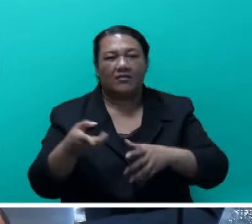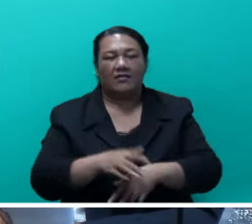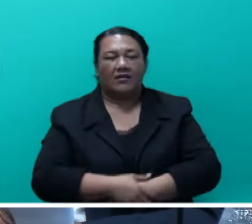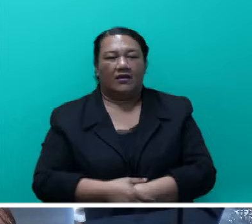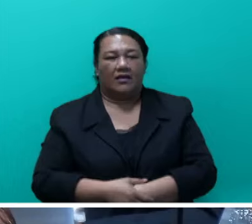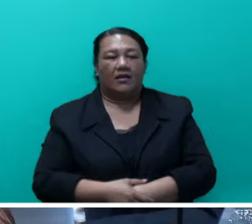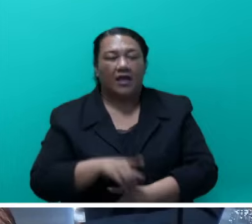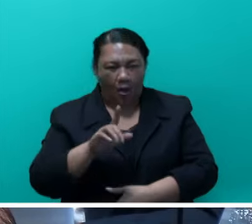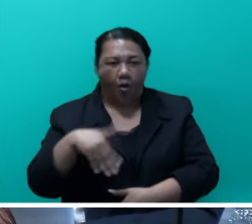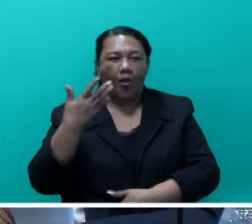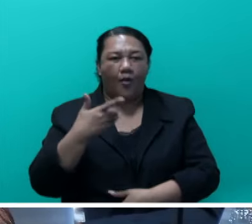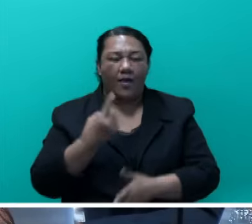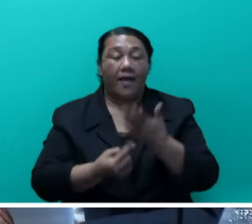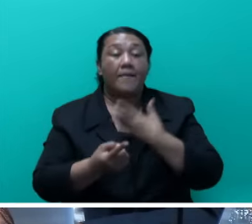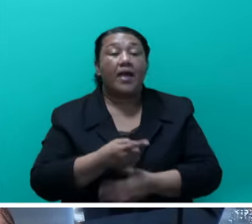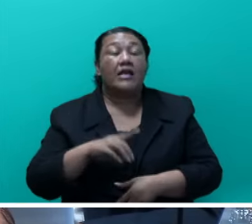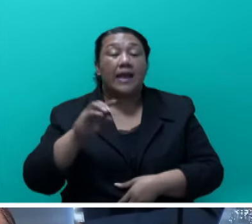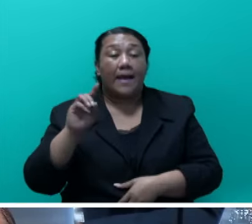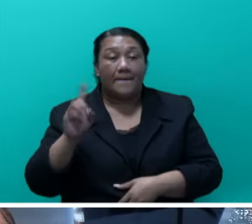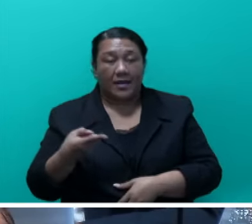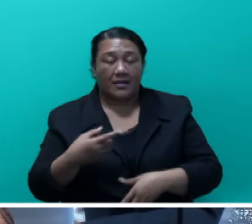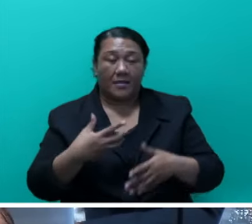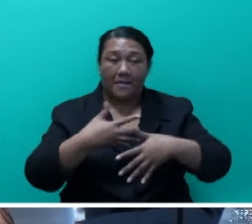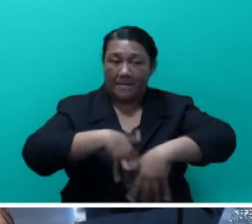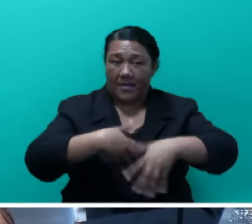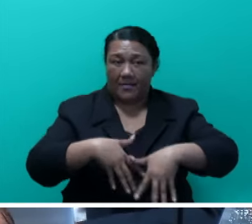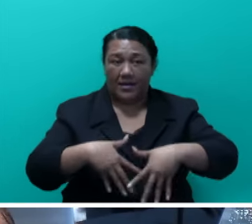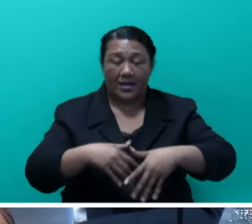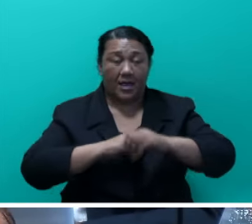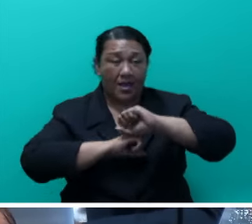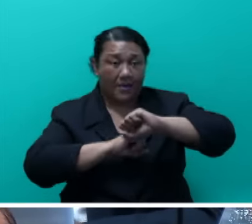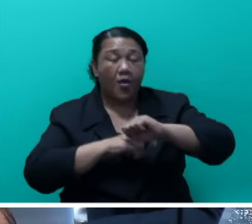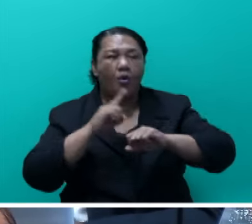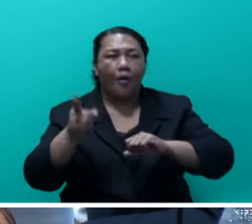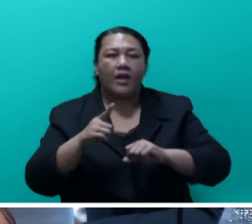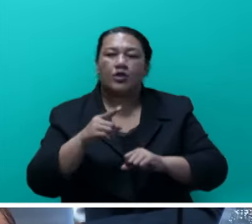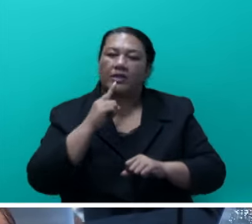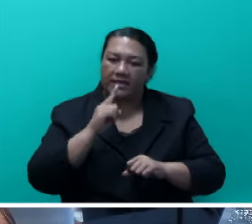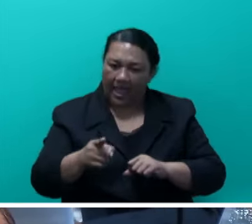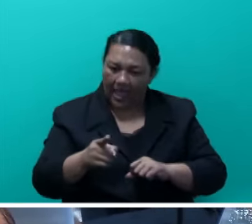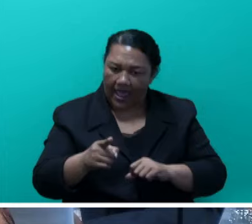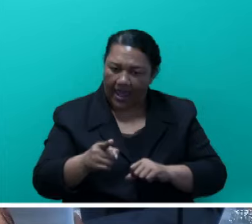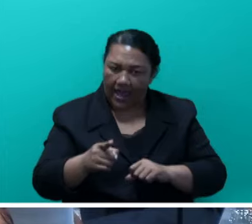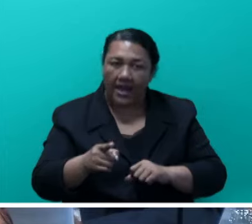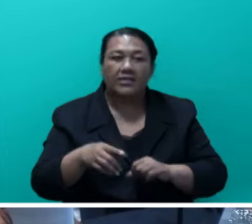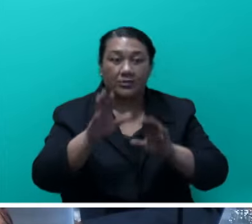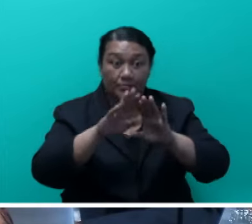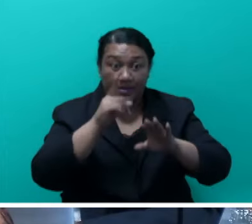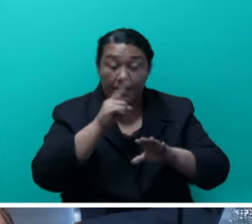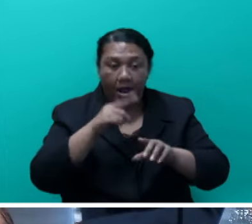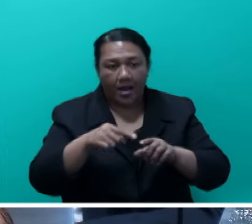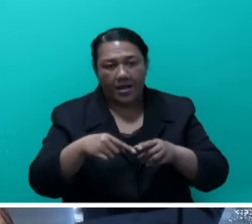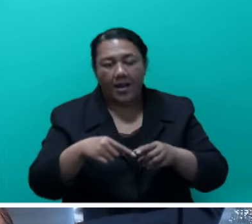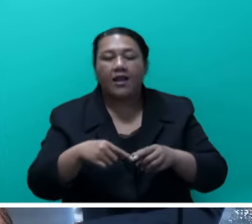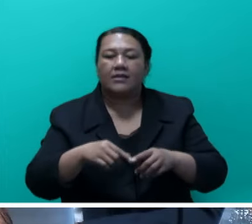doing right now, in our public campaign, using all of our agencies, is that telling our people, say no to drugs, do not do it, do